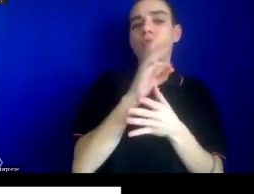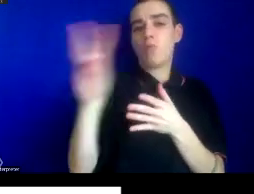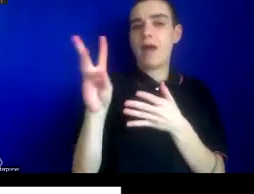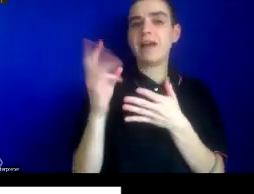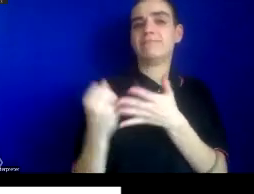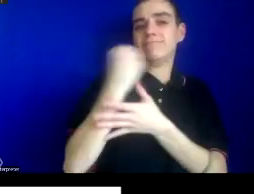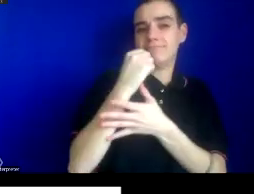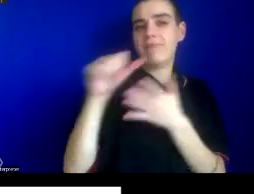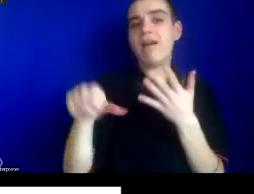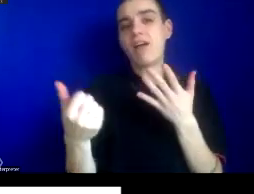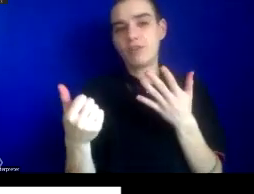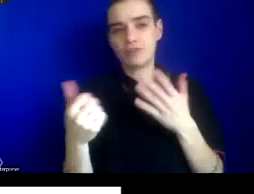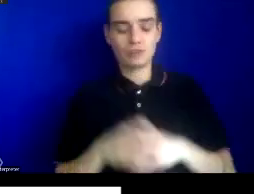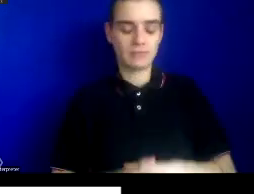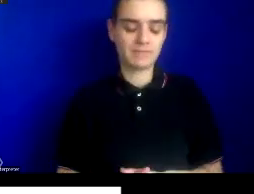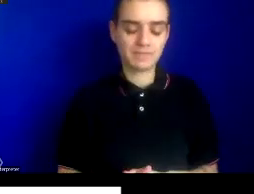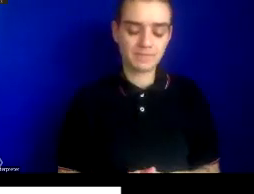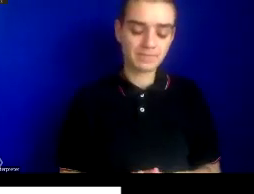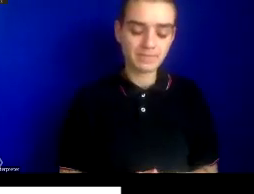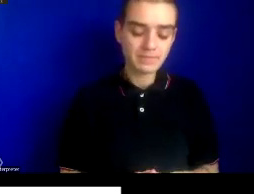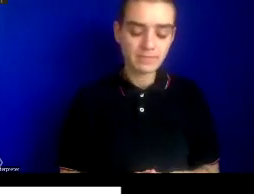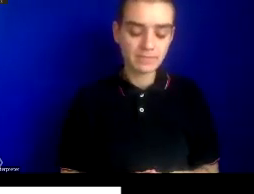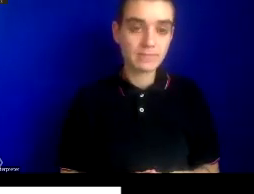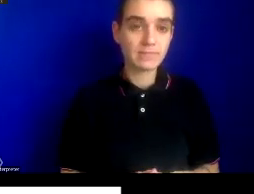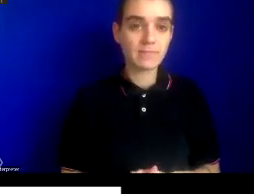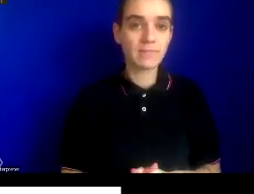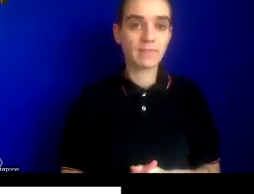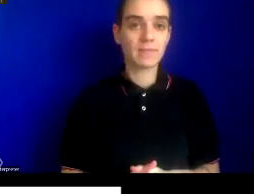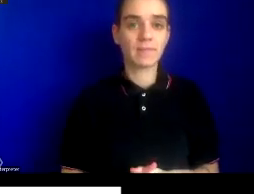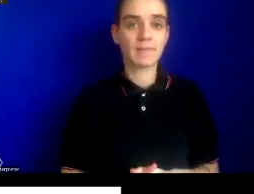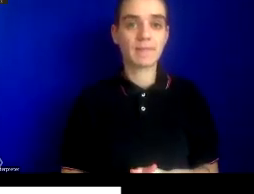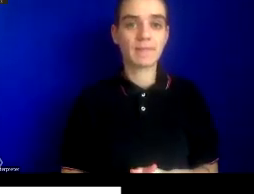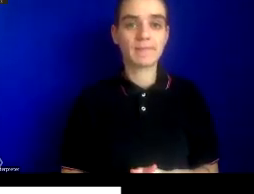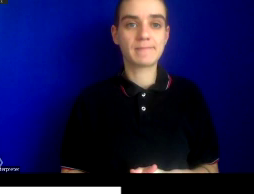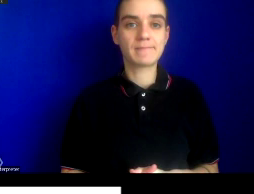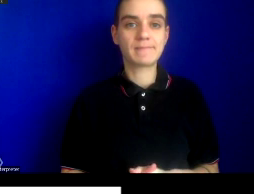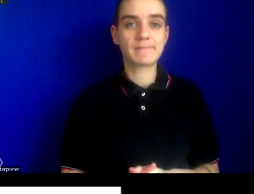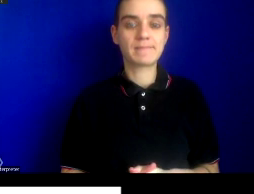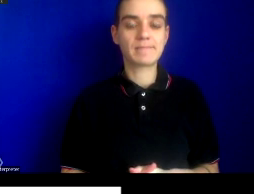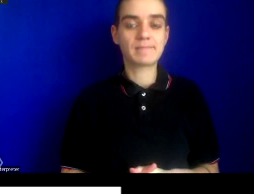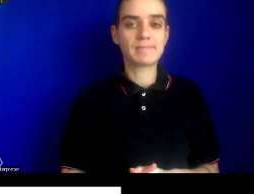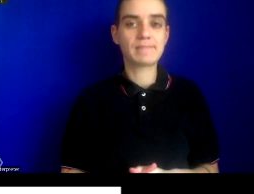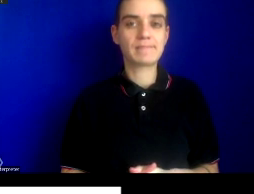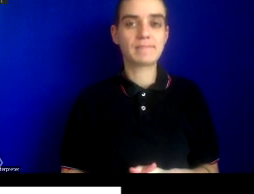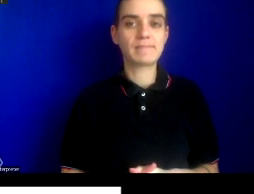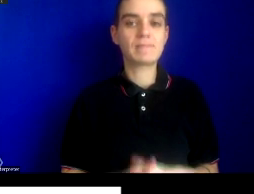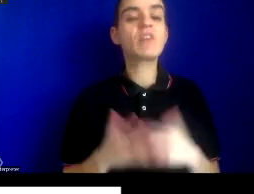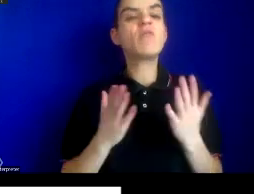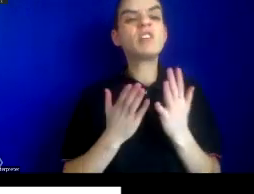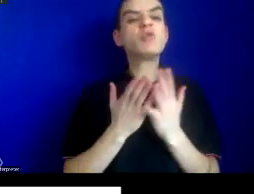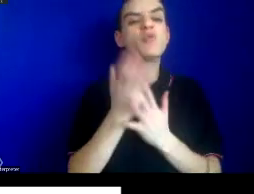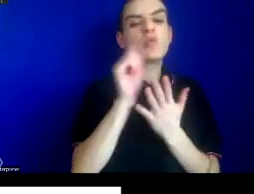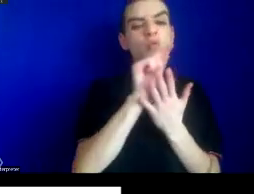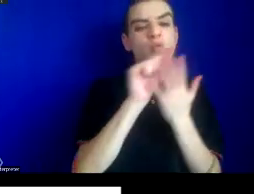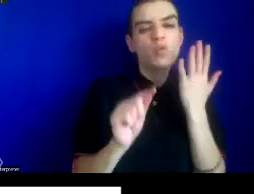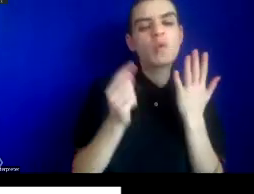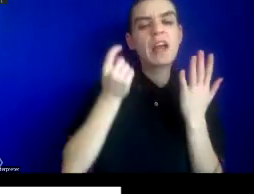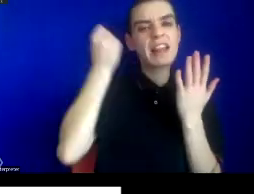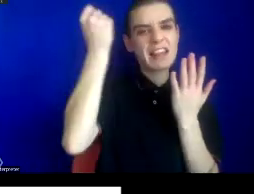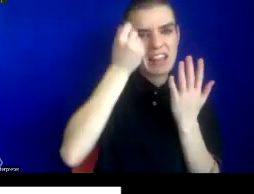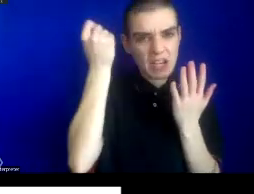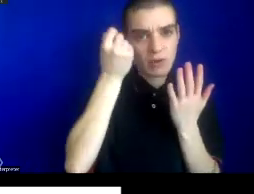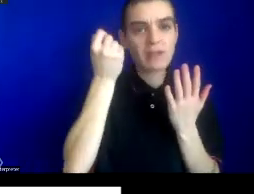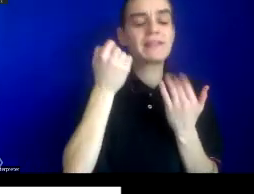So I want, now that we've gone through a host of, of theory, I want to apply a little bit of